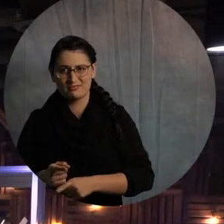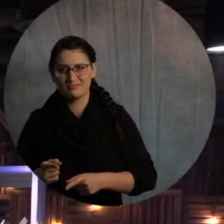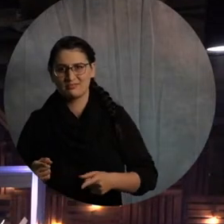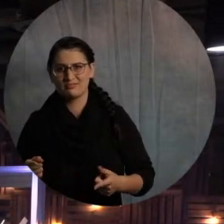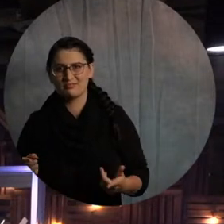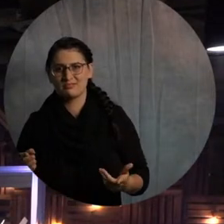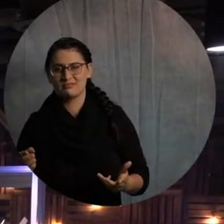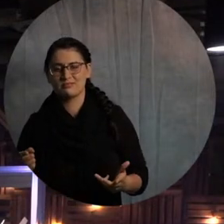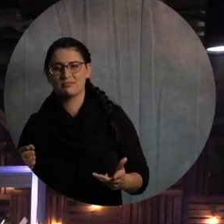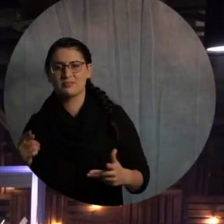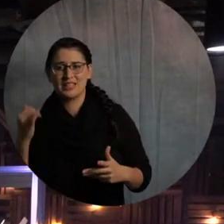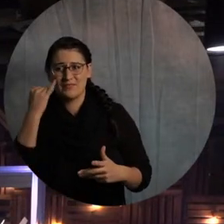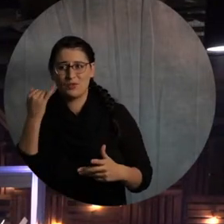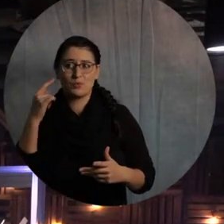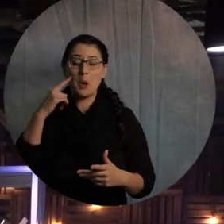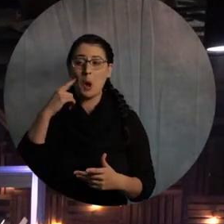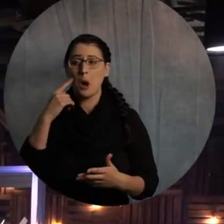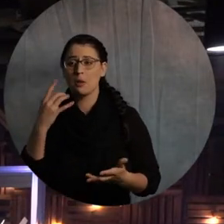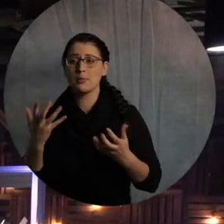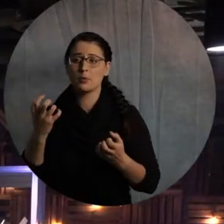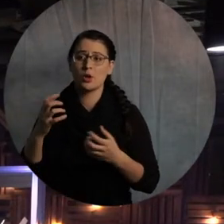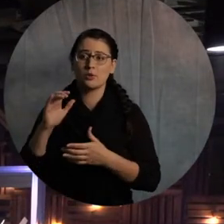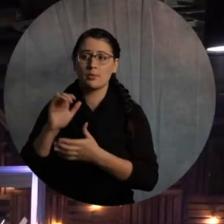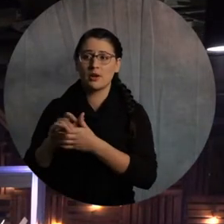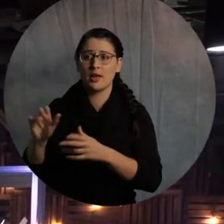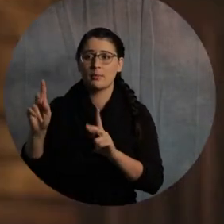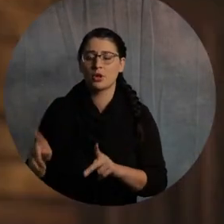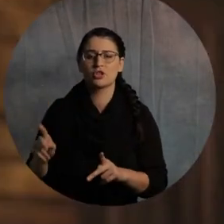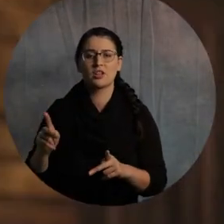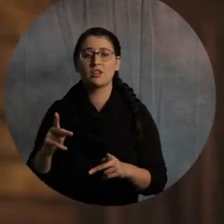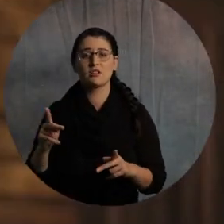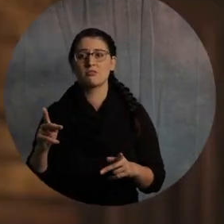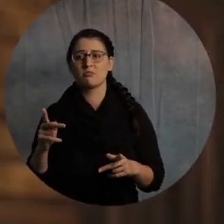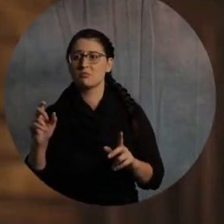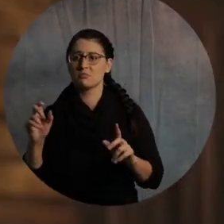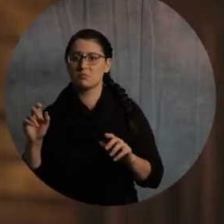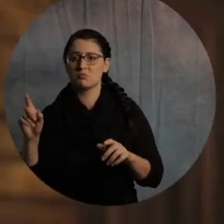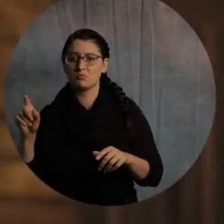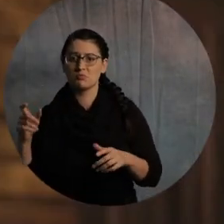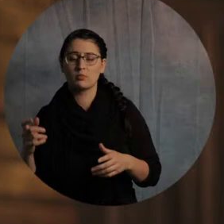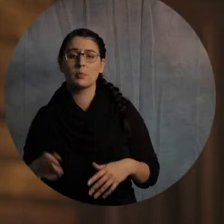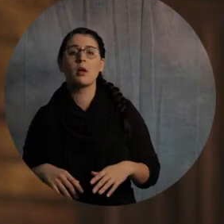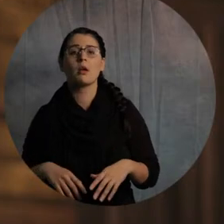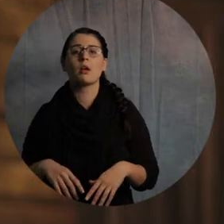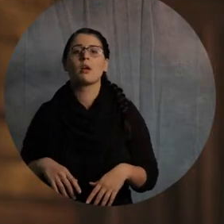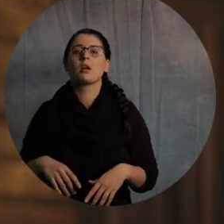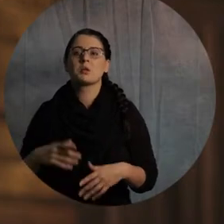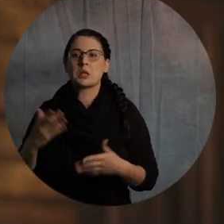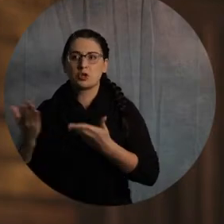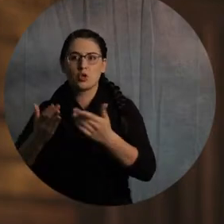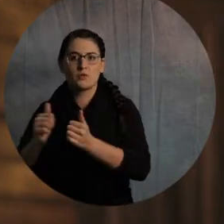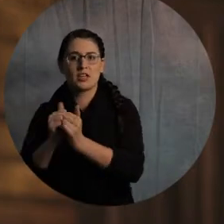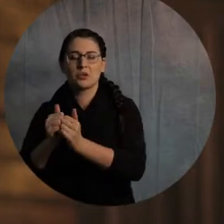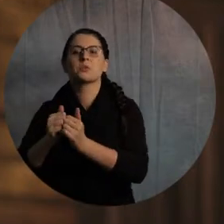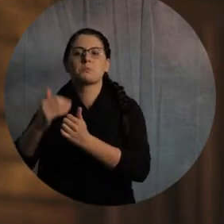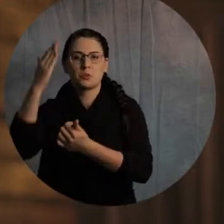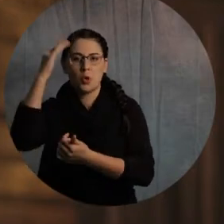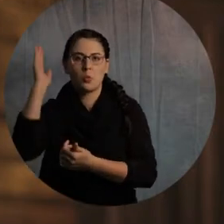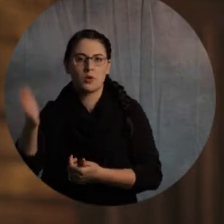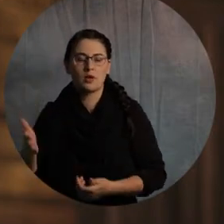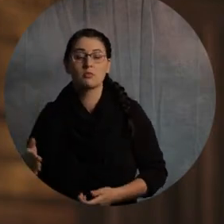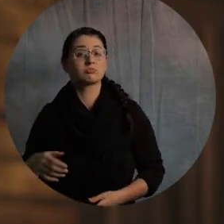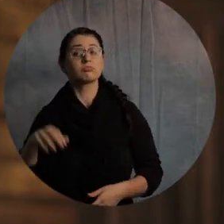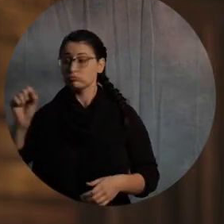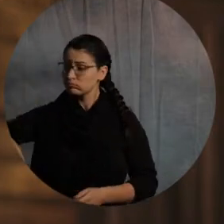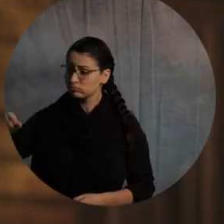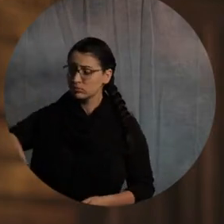fashion. If it's somebody you're thinking about marrying. Yeah, if you're a Christian, there's nothing. Now, it was interesting. In college, I had a professor at Liberty University say, if you're